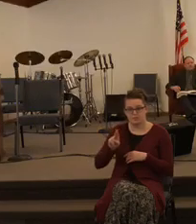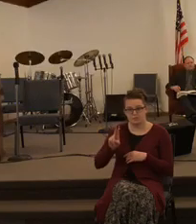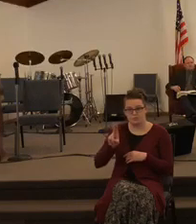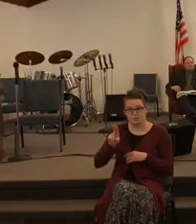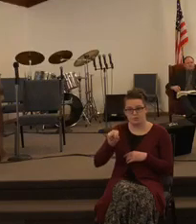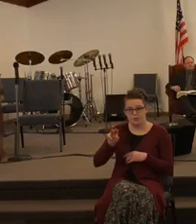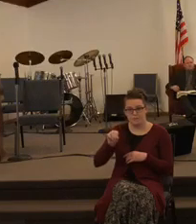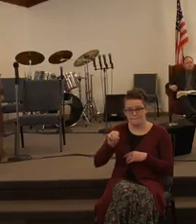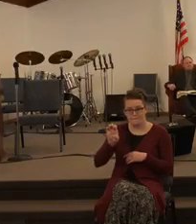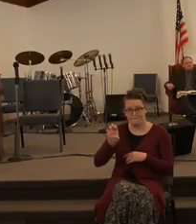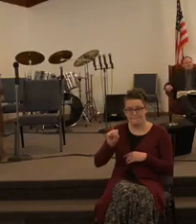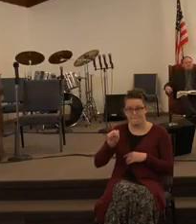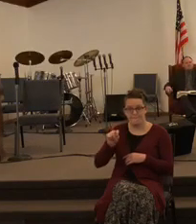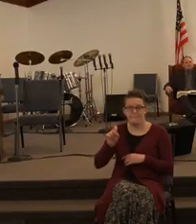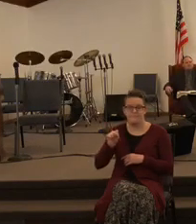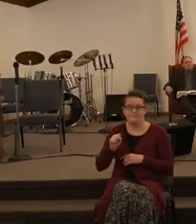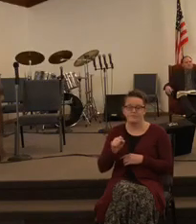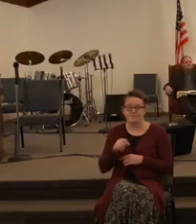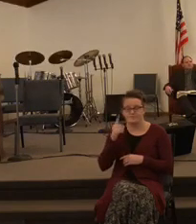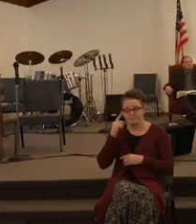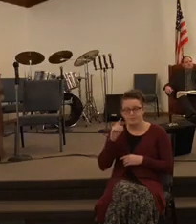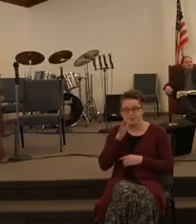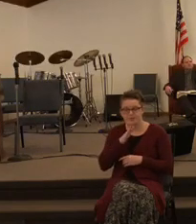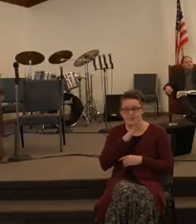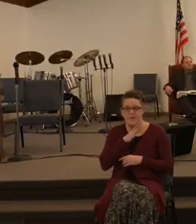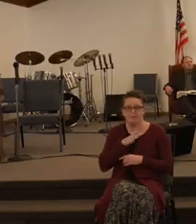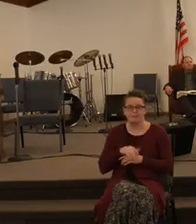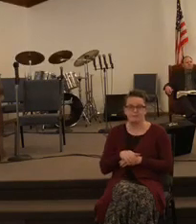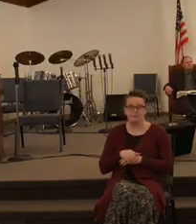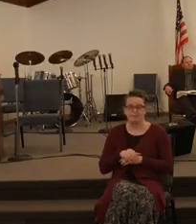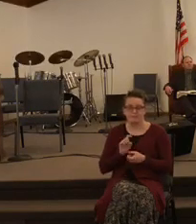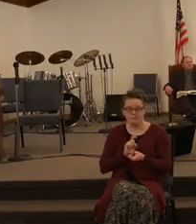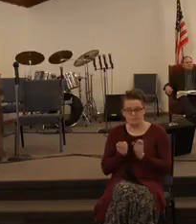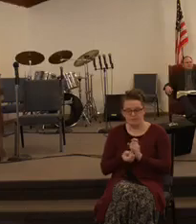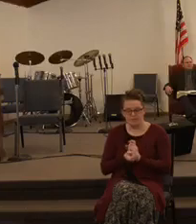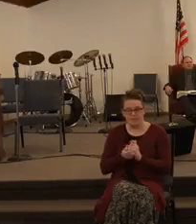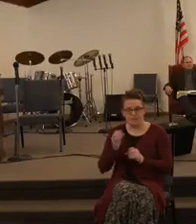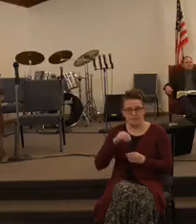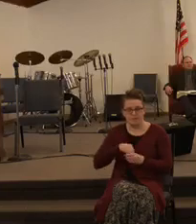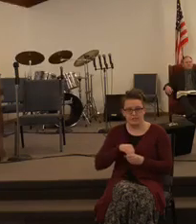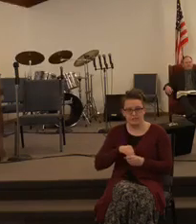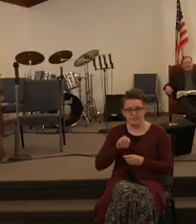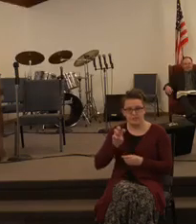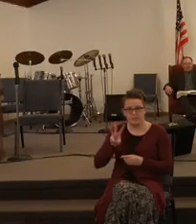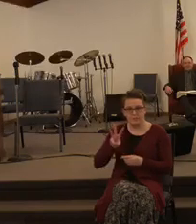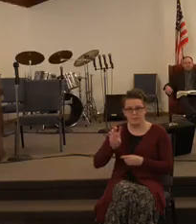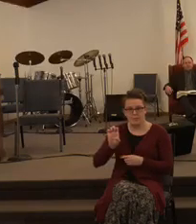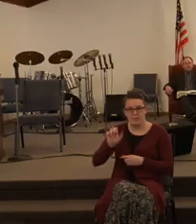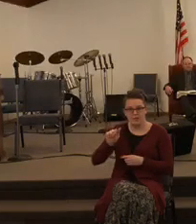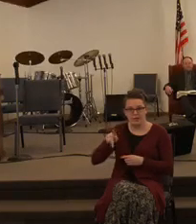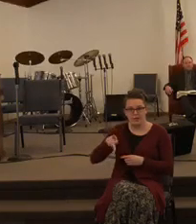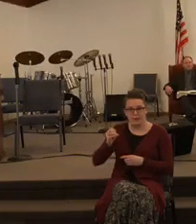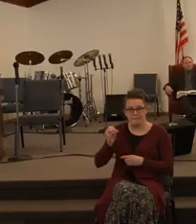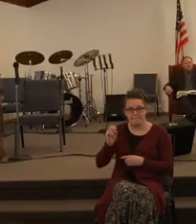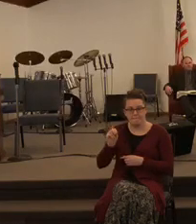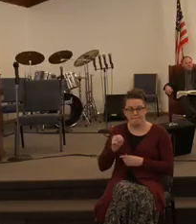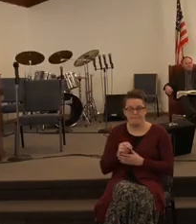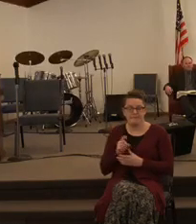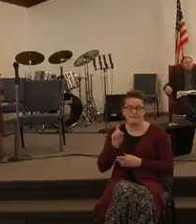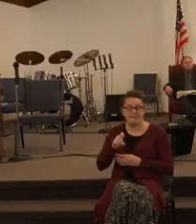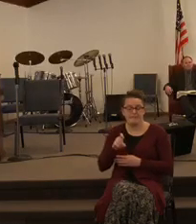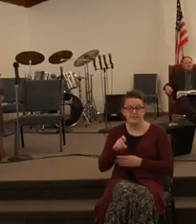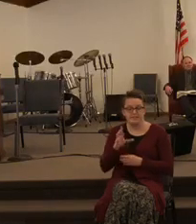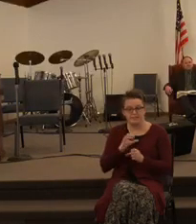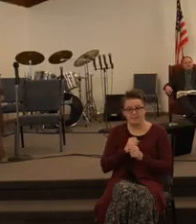or farming that all of a sudden turned into a time of war and they needed to take these